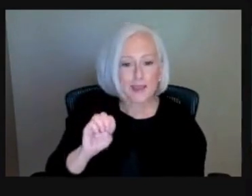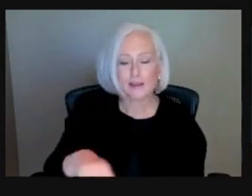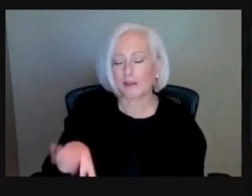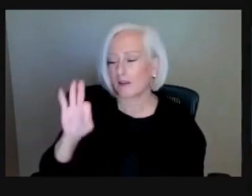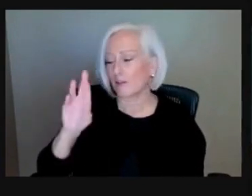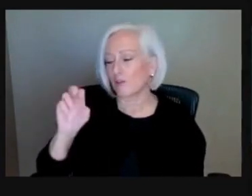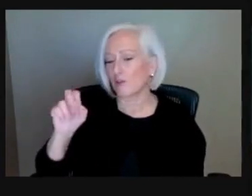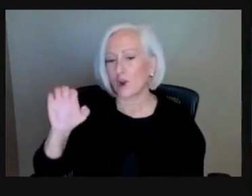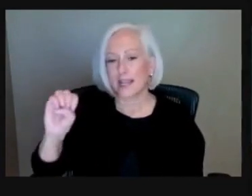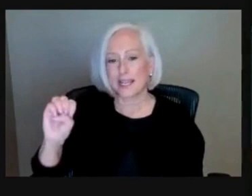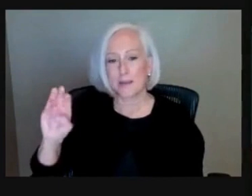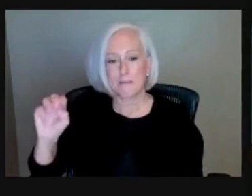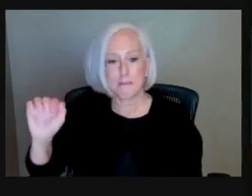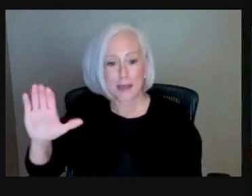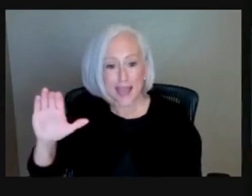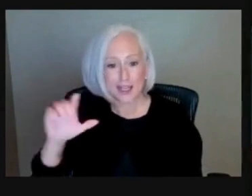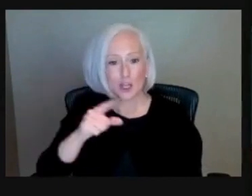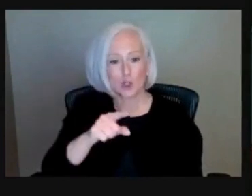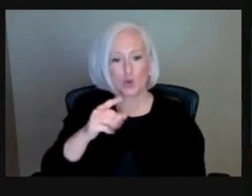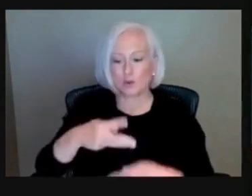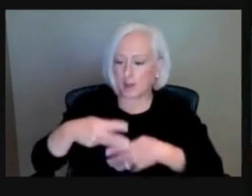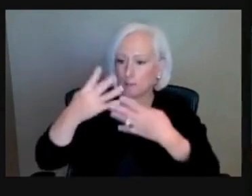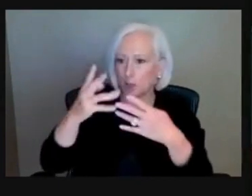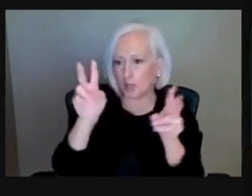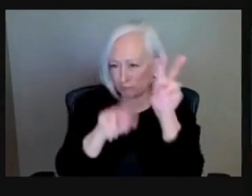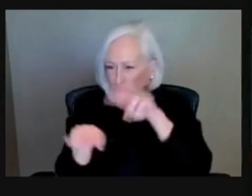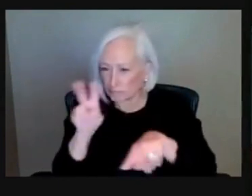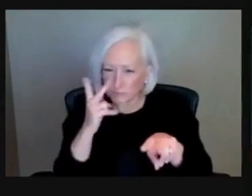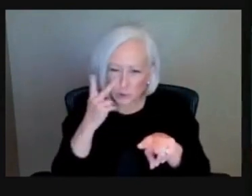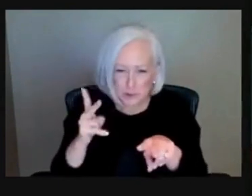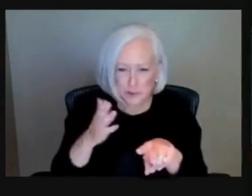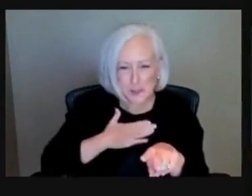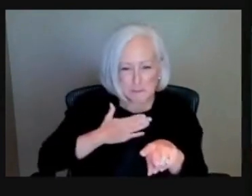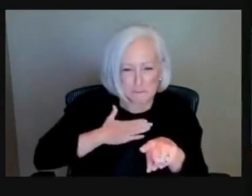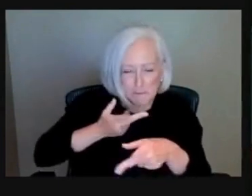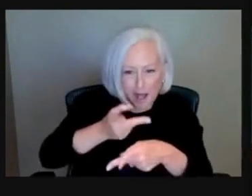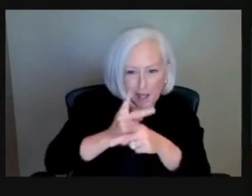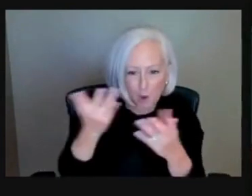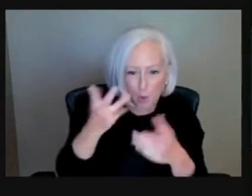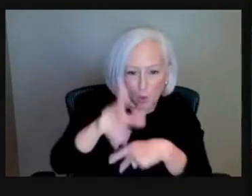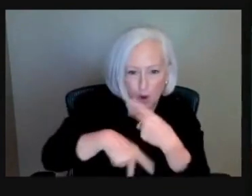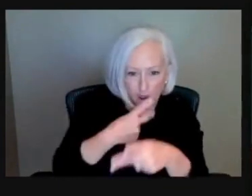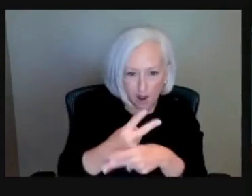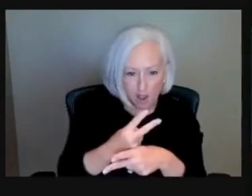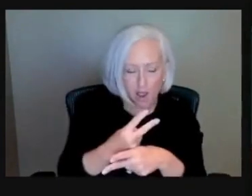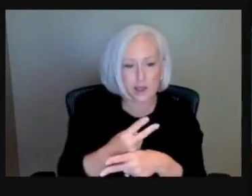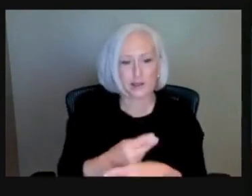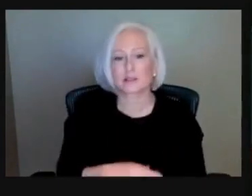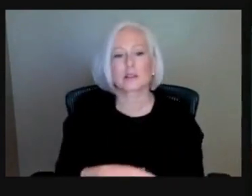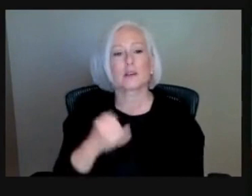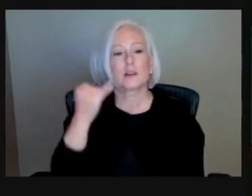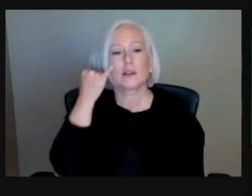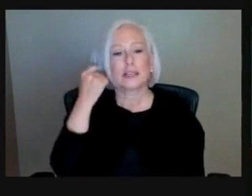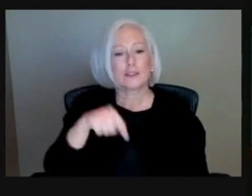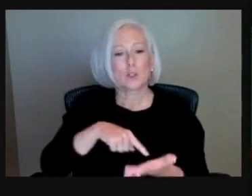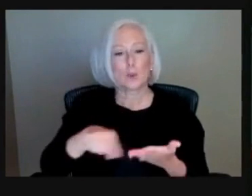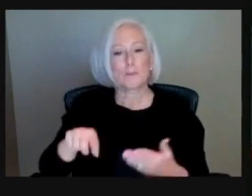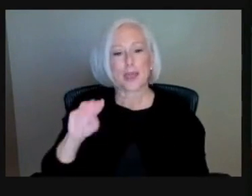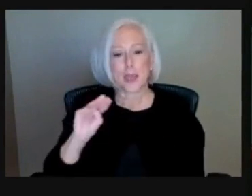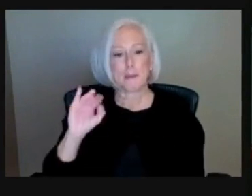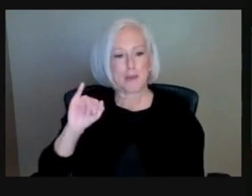Normally, I recommend just to check on your mortgage statement. If you have something that's being paid out for MIP or